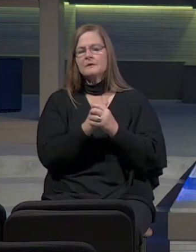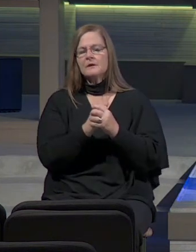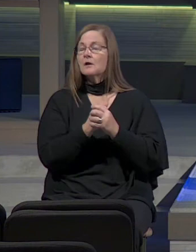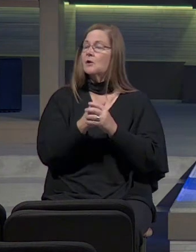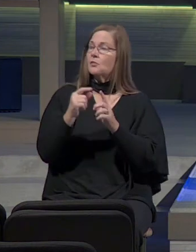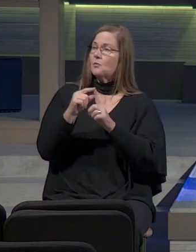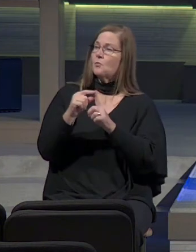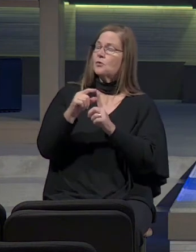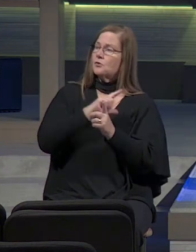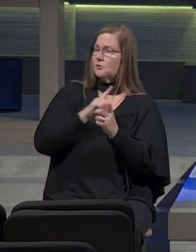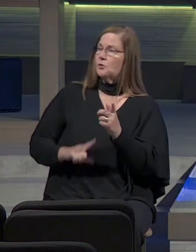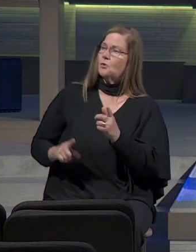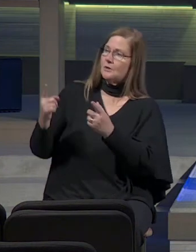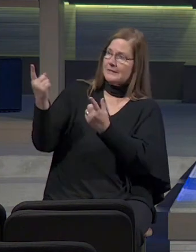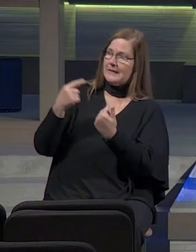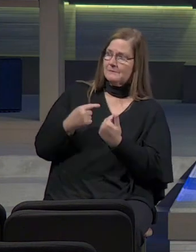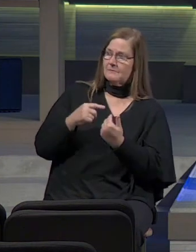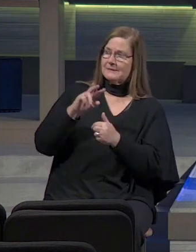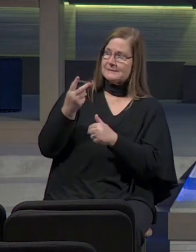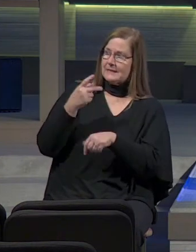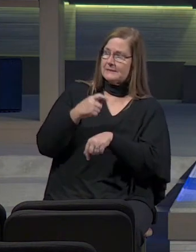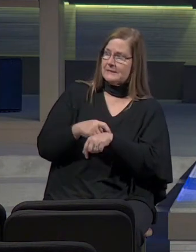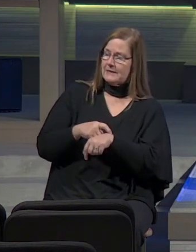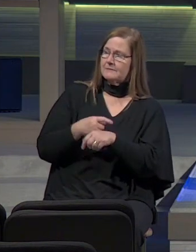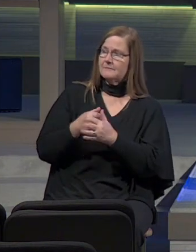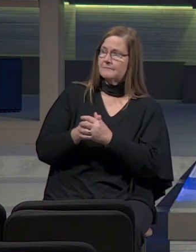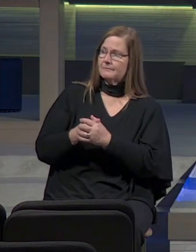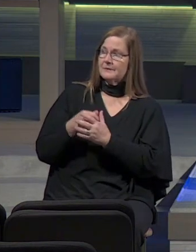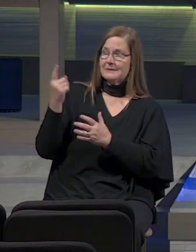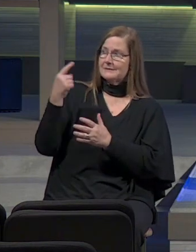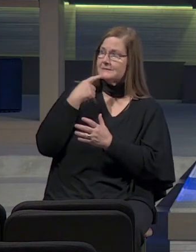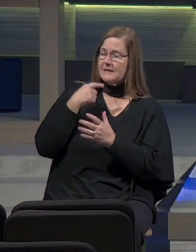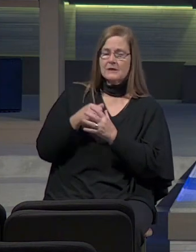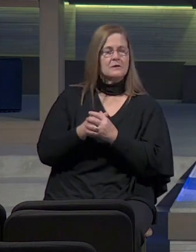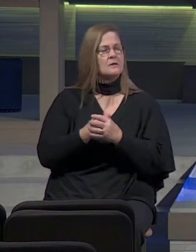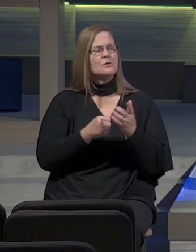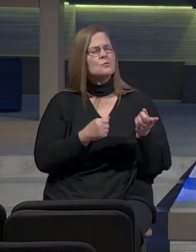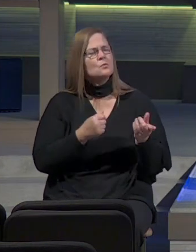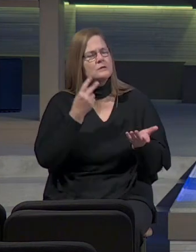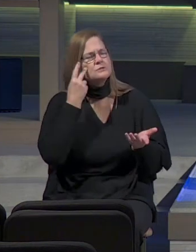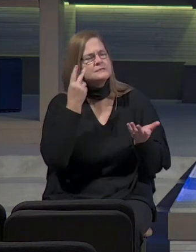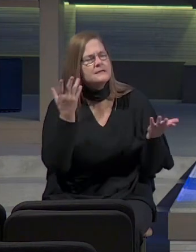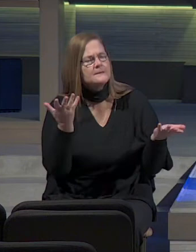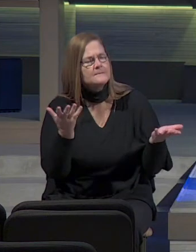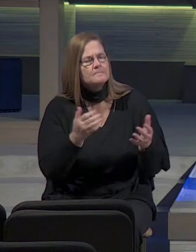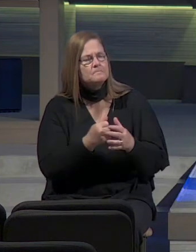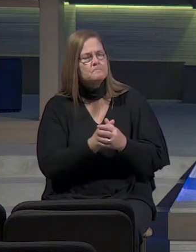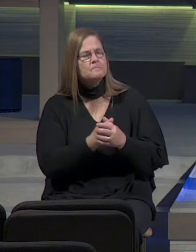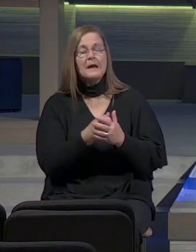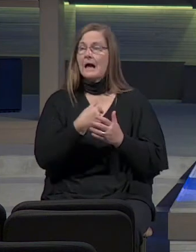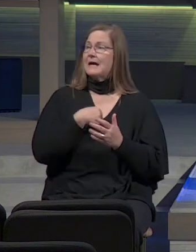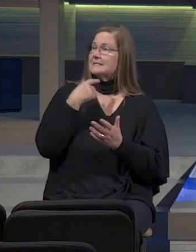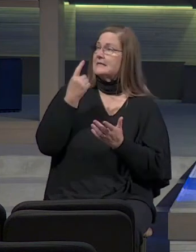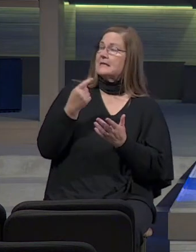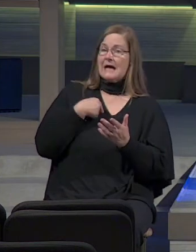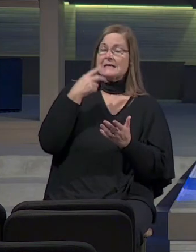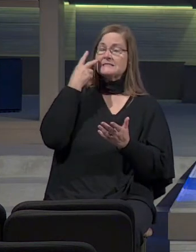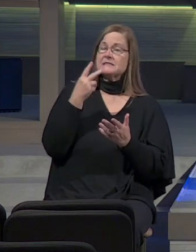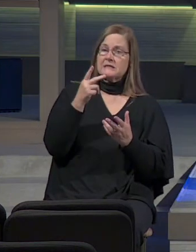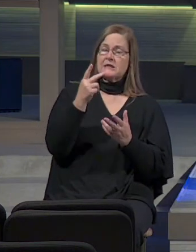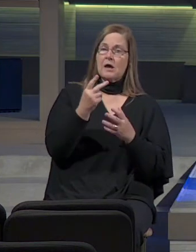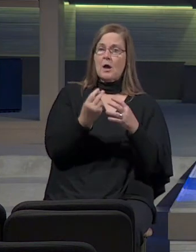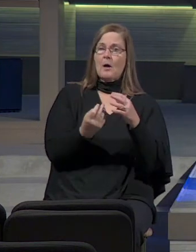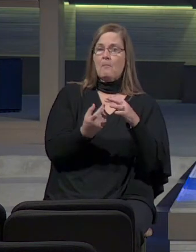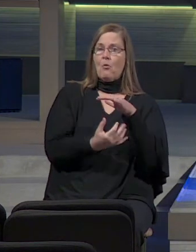to me a second time saying, what do you see? And I said, I see a boiling pot facing